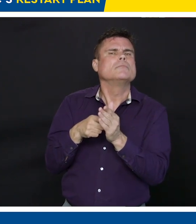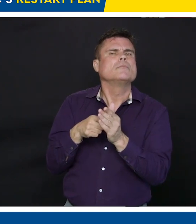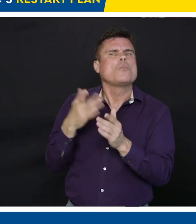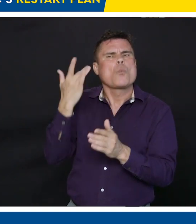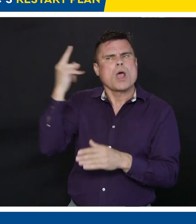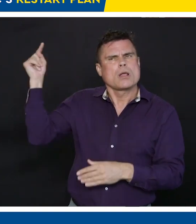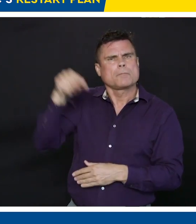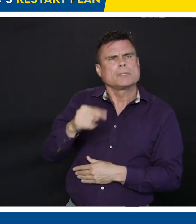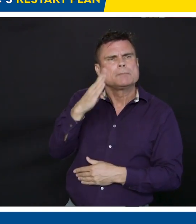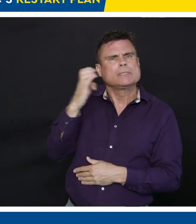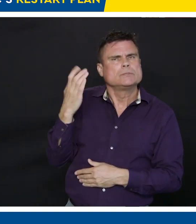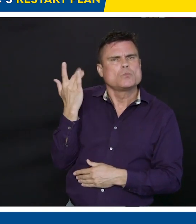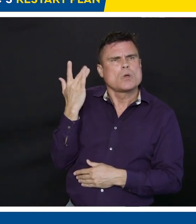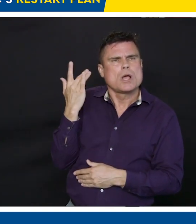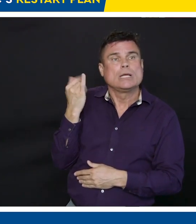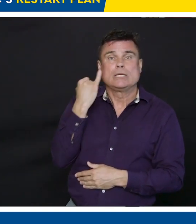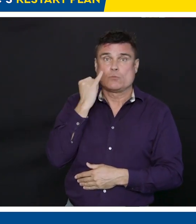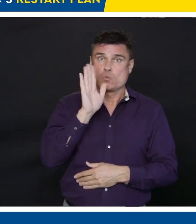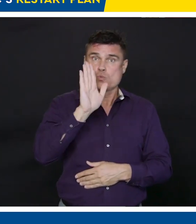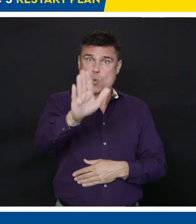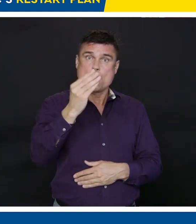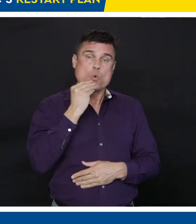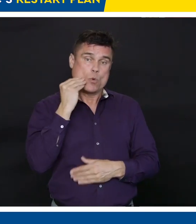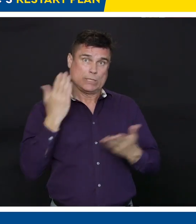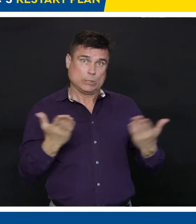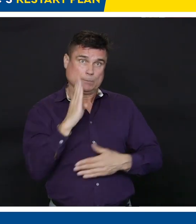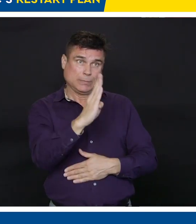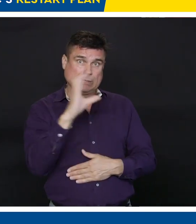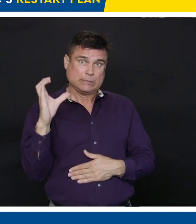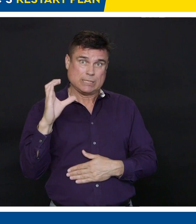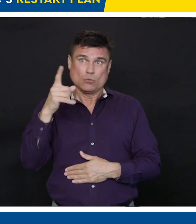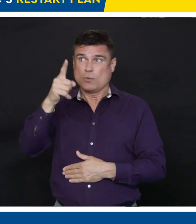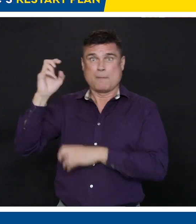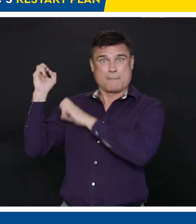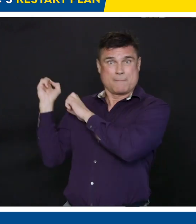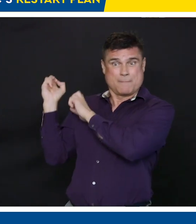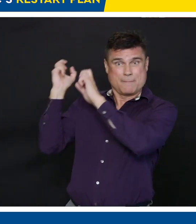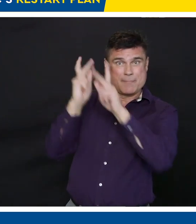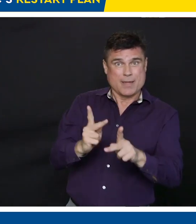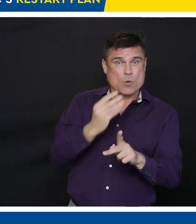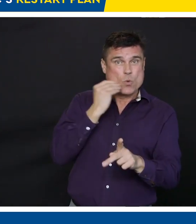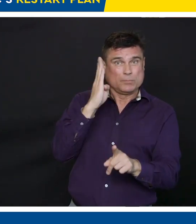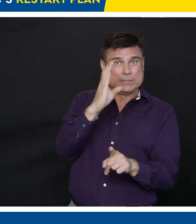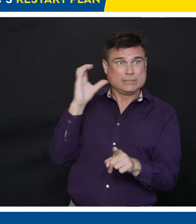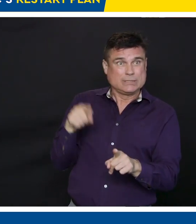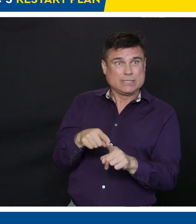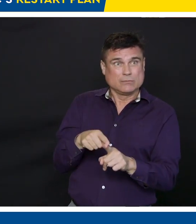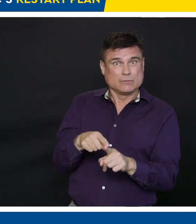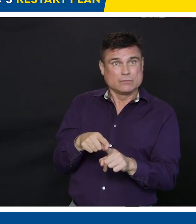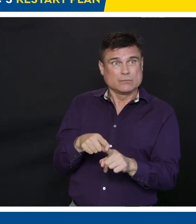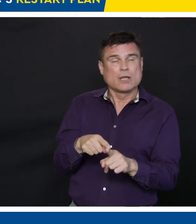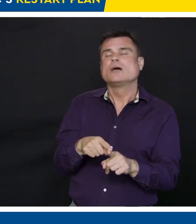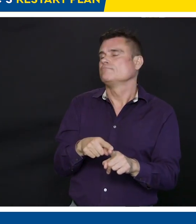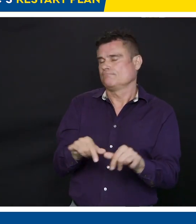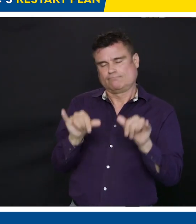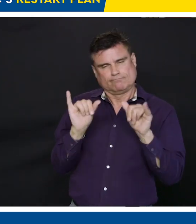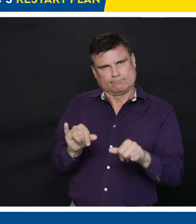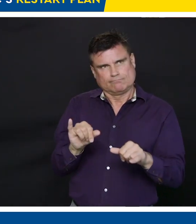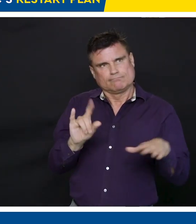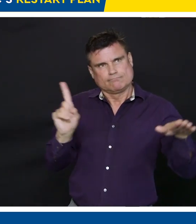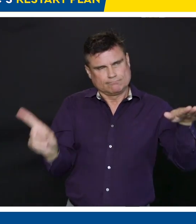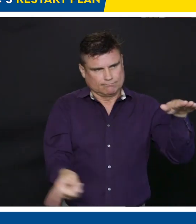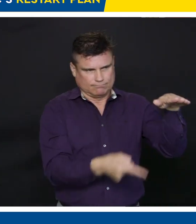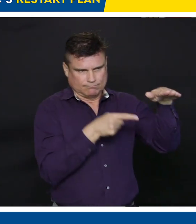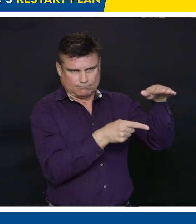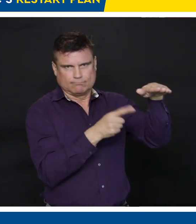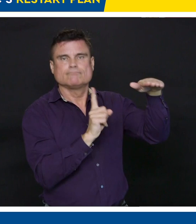-day isolation period. We're going to be monitoring that with the federal government for the foreseeable future. Our next question is from